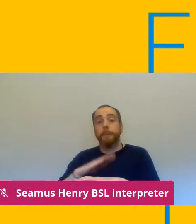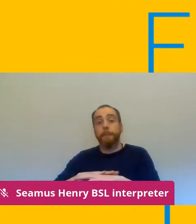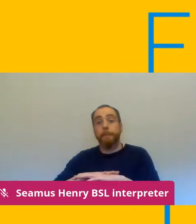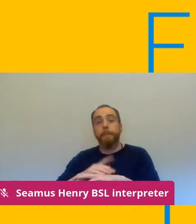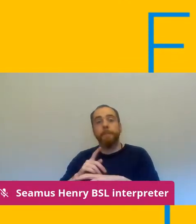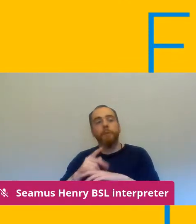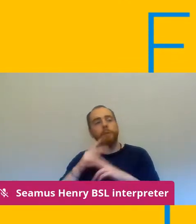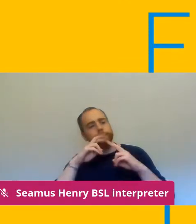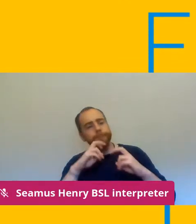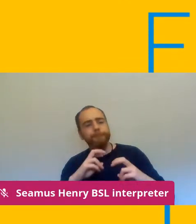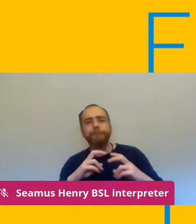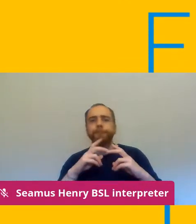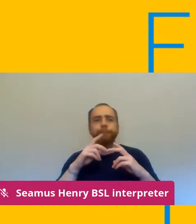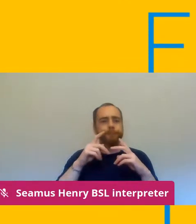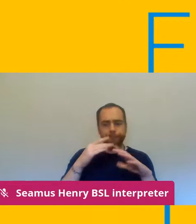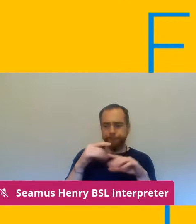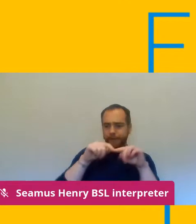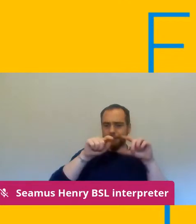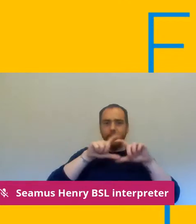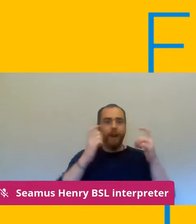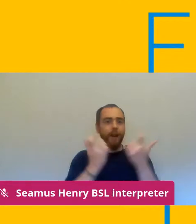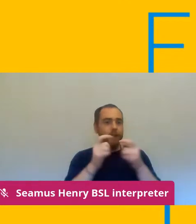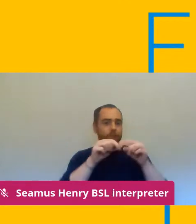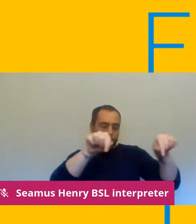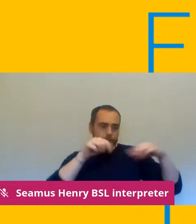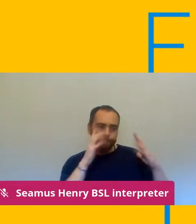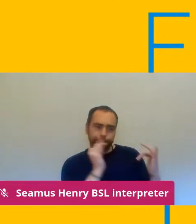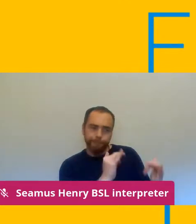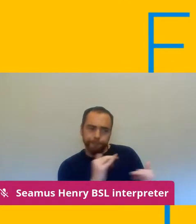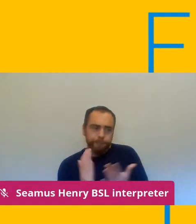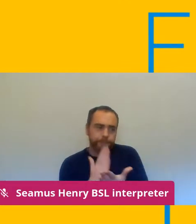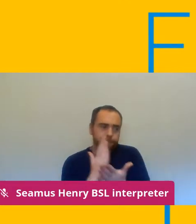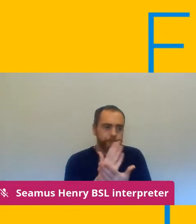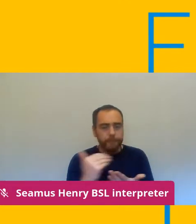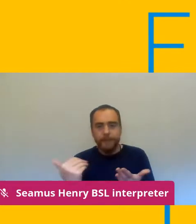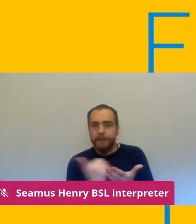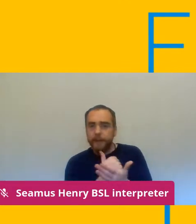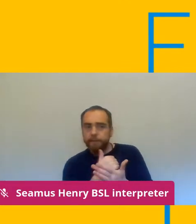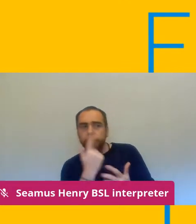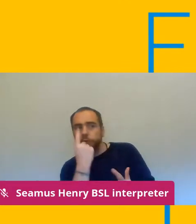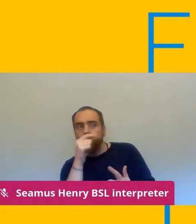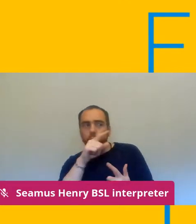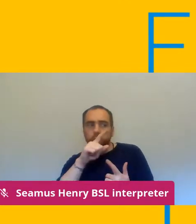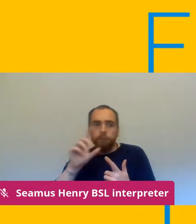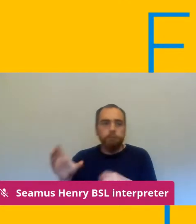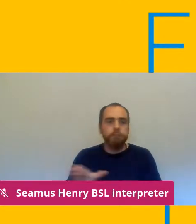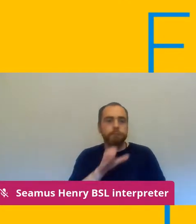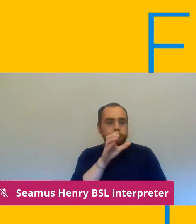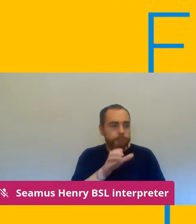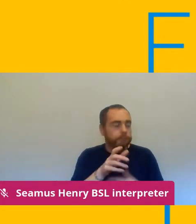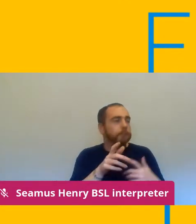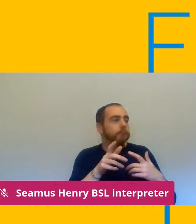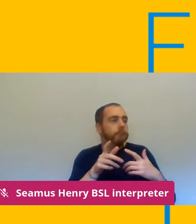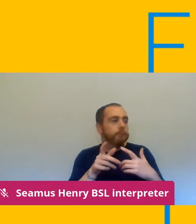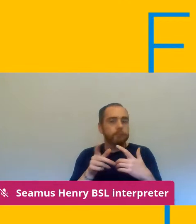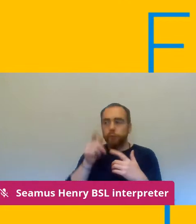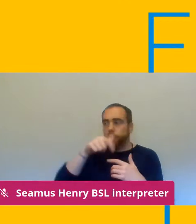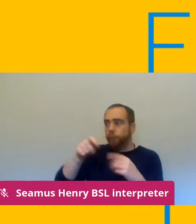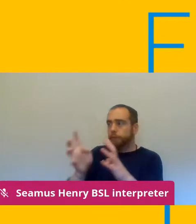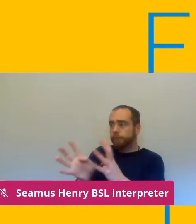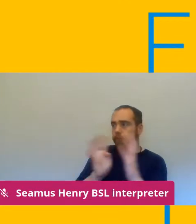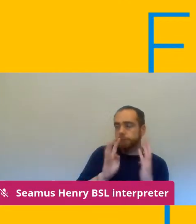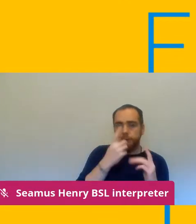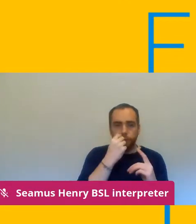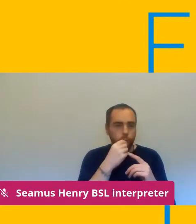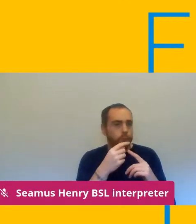assessments to make sure that uh measures were adequate on site to have a partial reopening and we were uh trying to negotiate